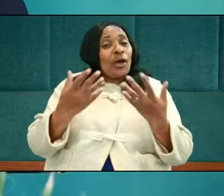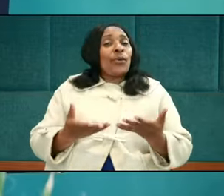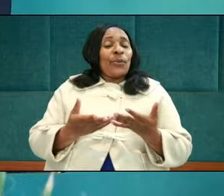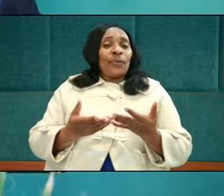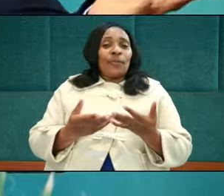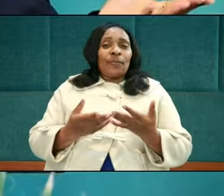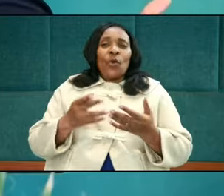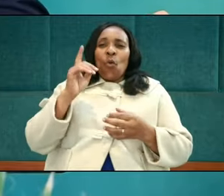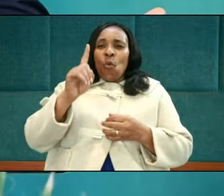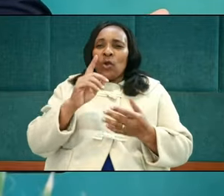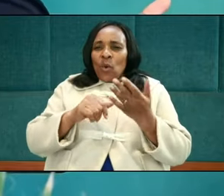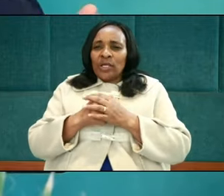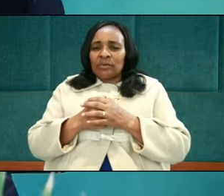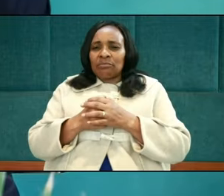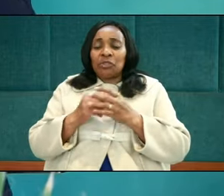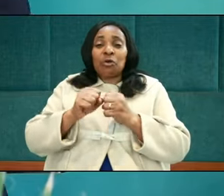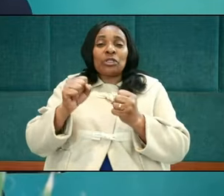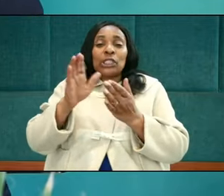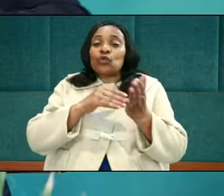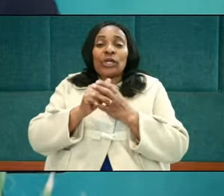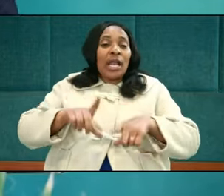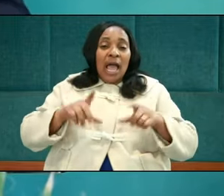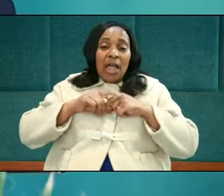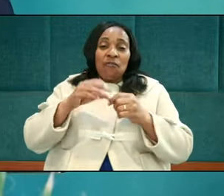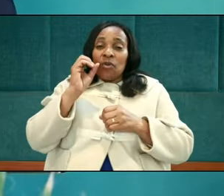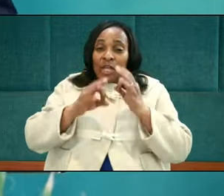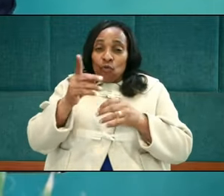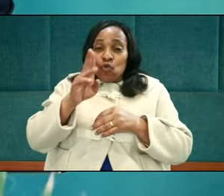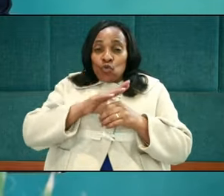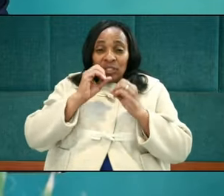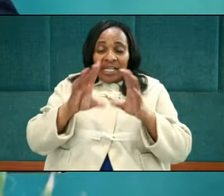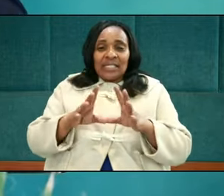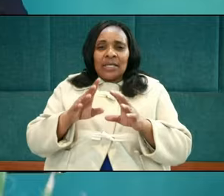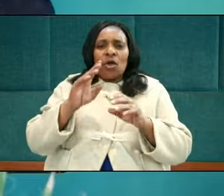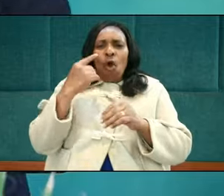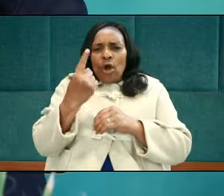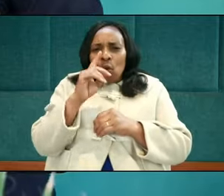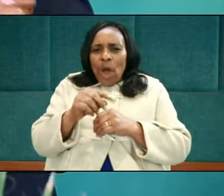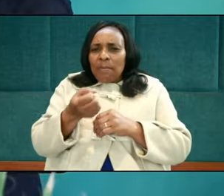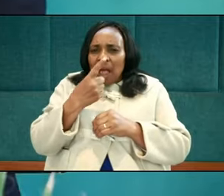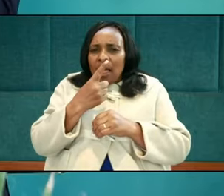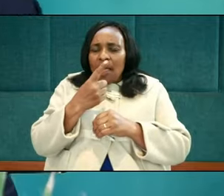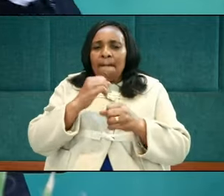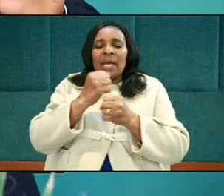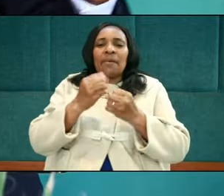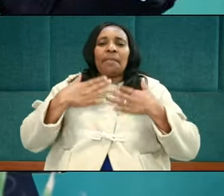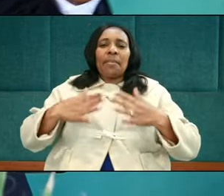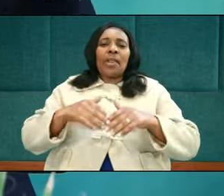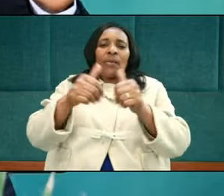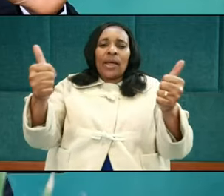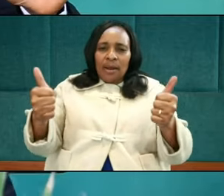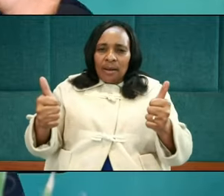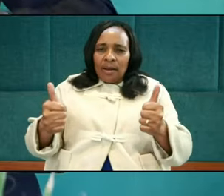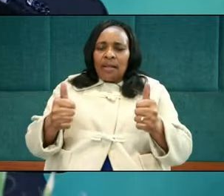tablet could ruin your life. Just like one tablet could make you feel okay. Wind may be nice as